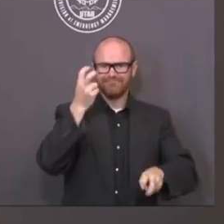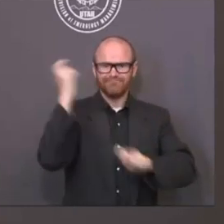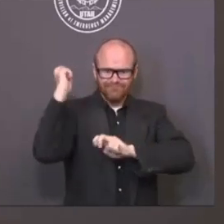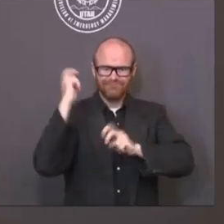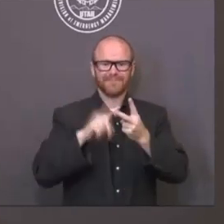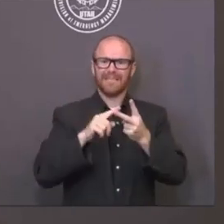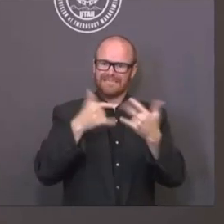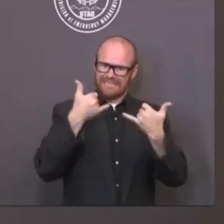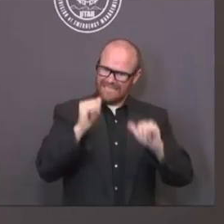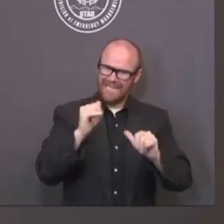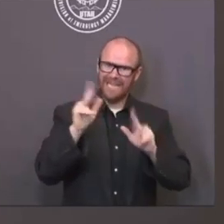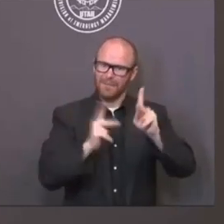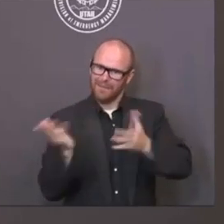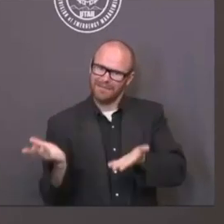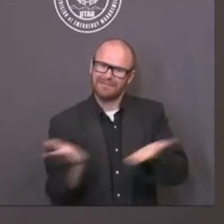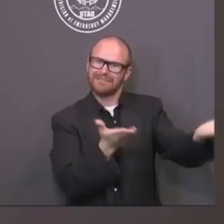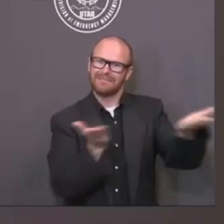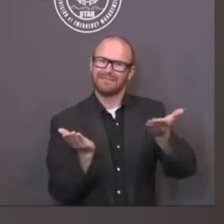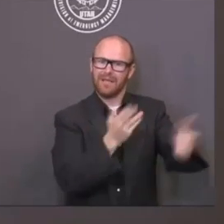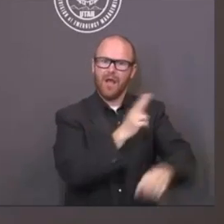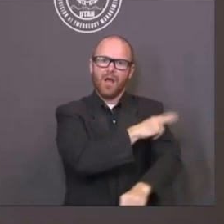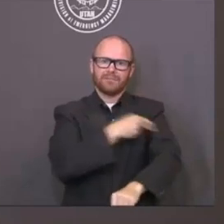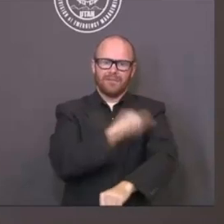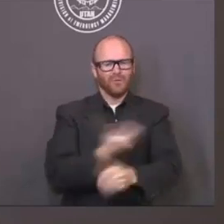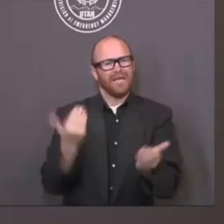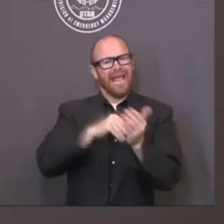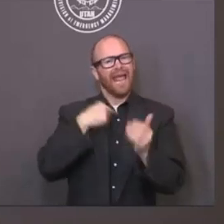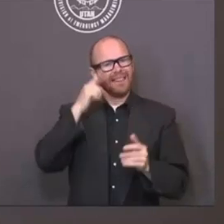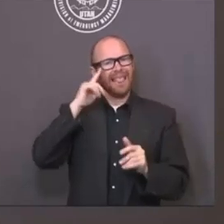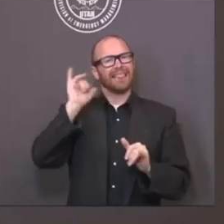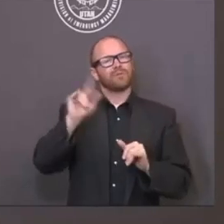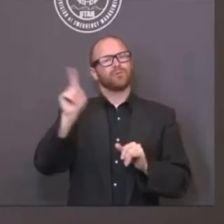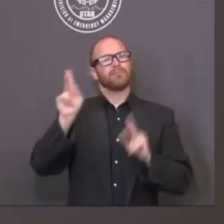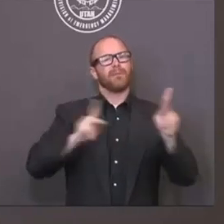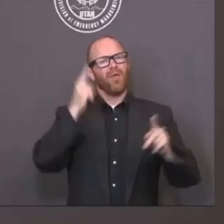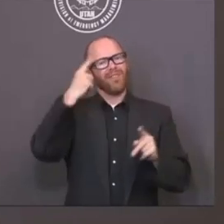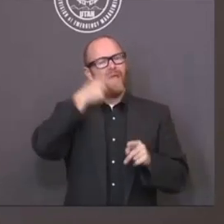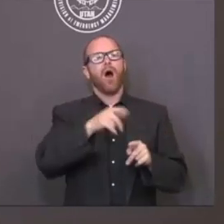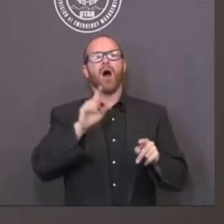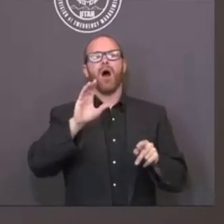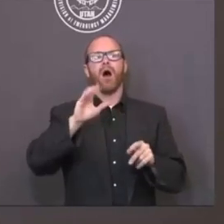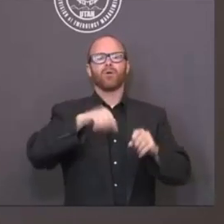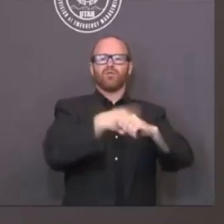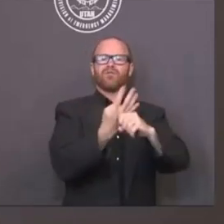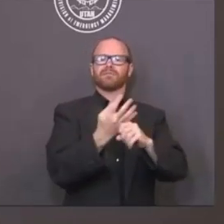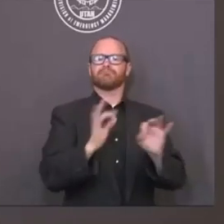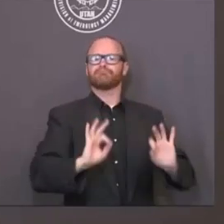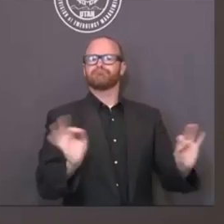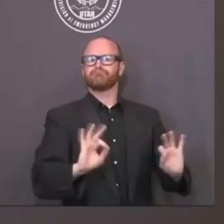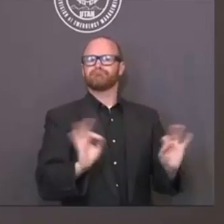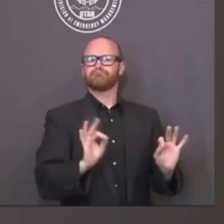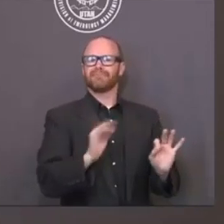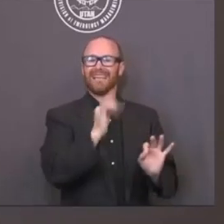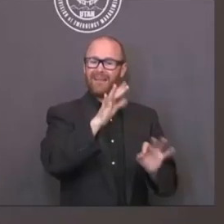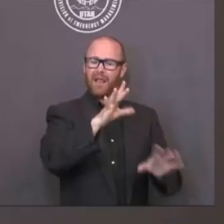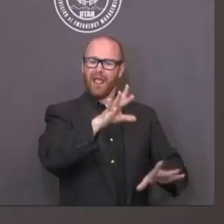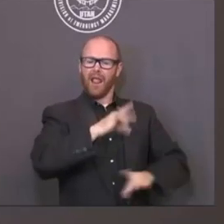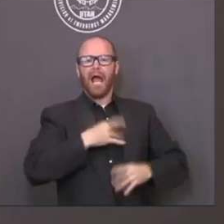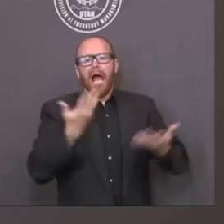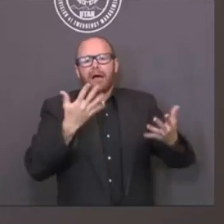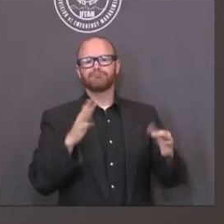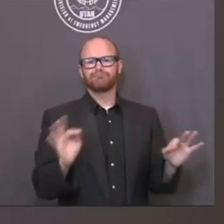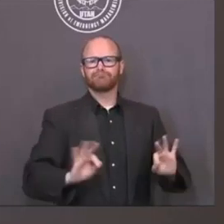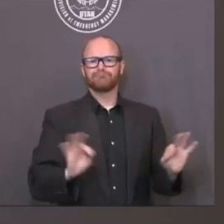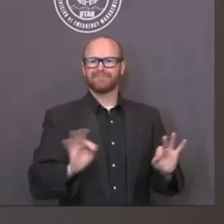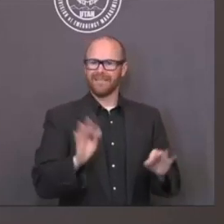together next week with the stakeholders and start a new, fresh look at the data and see what it informs us to do. Making sure that we're all on the